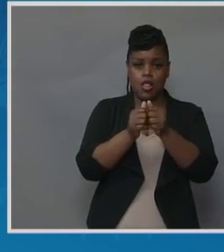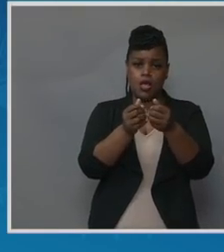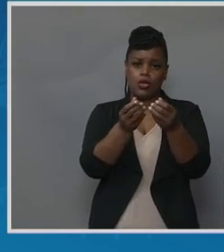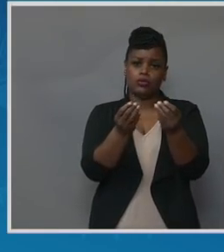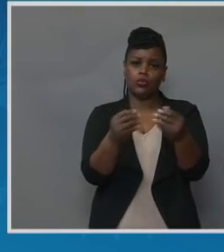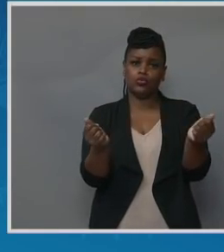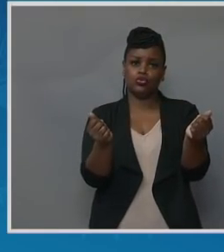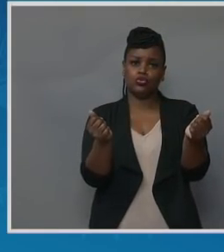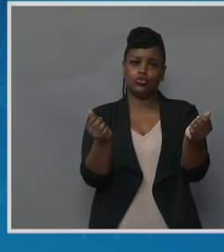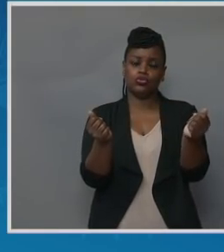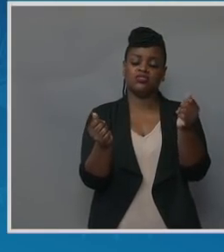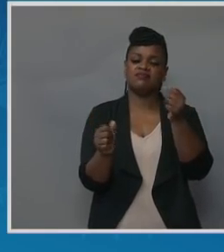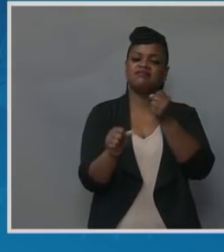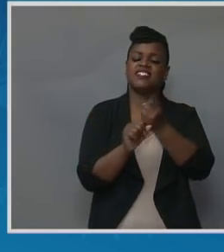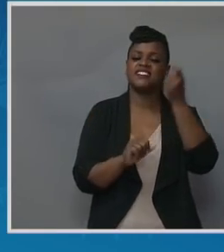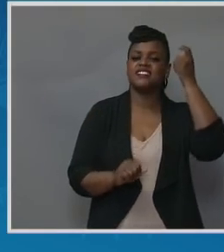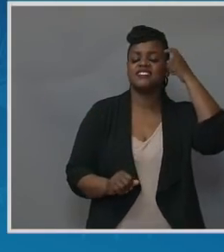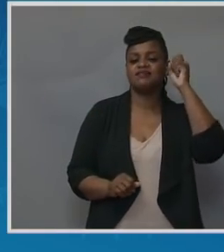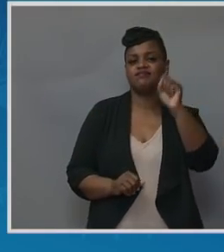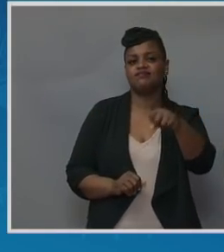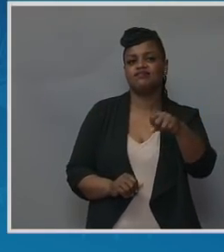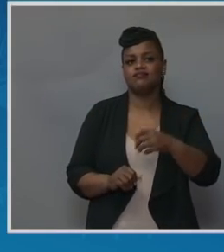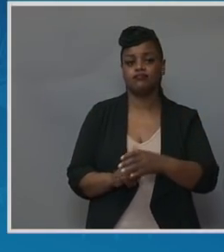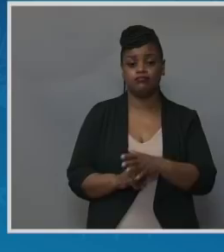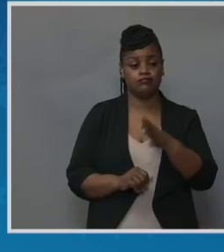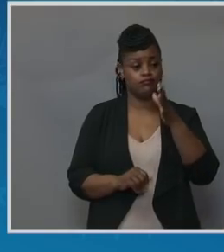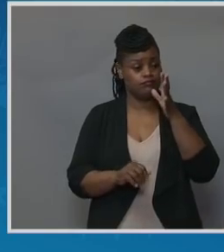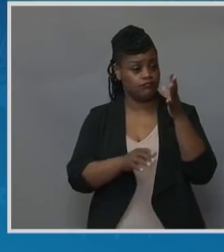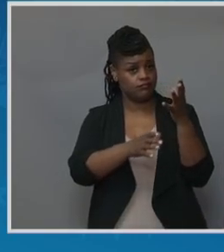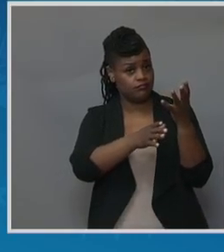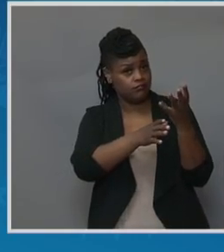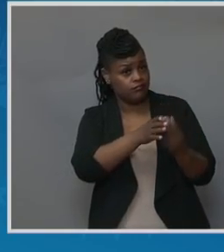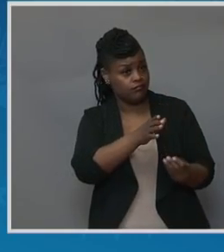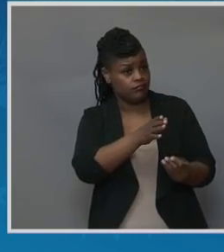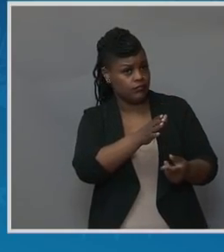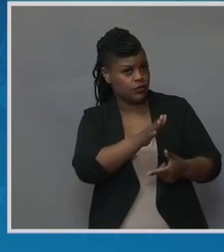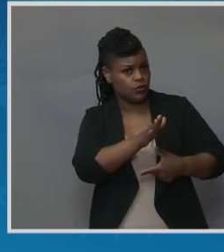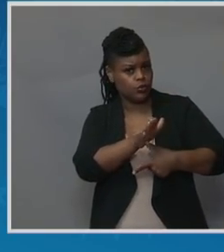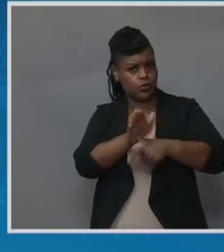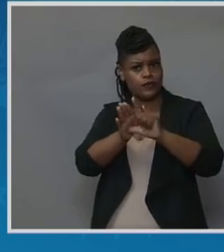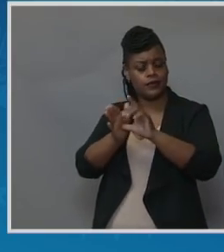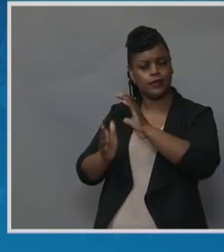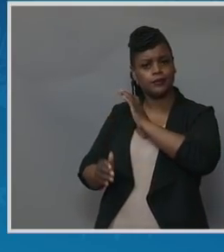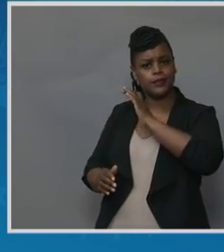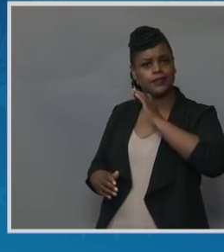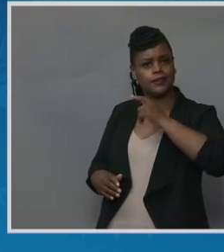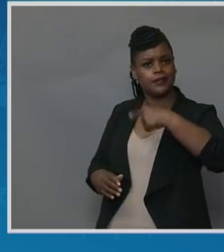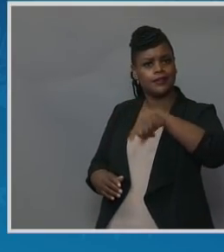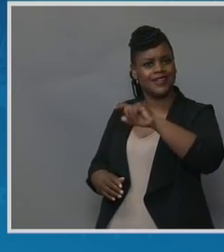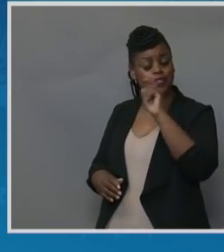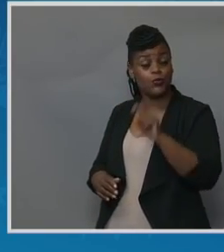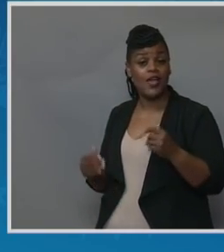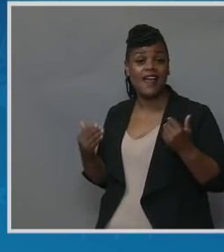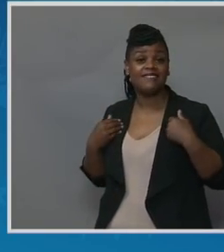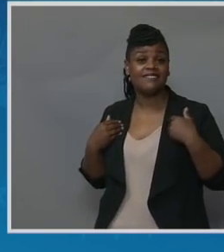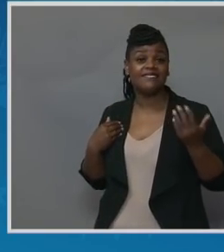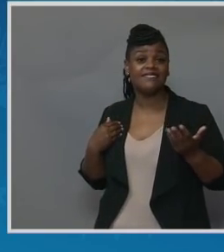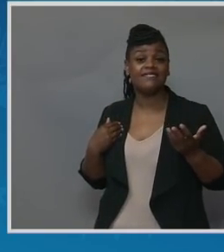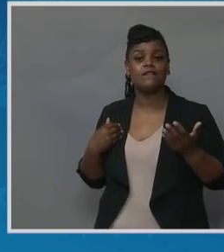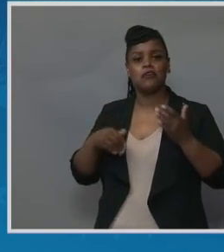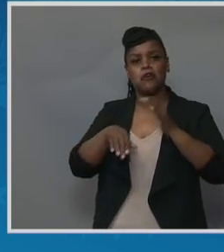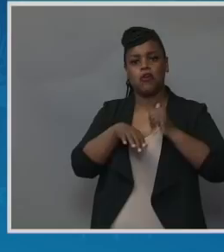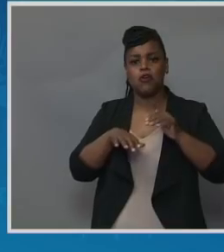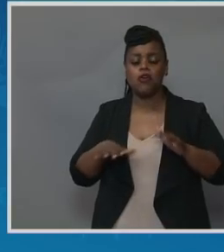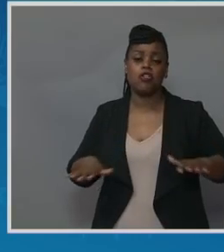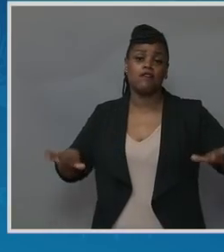the maternal mortality review committees that we need to standardize across the country. Yes. Because too